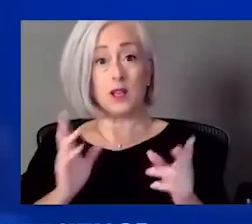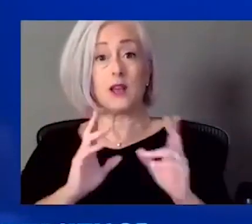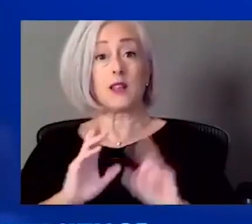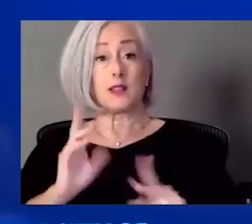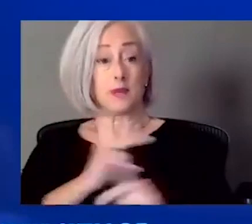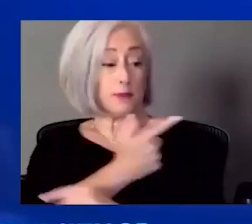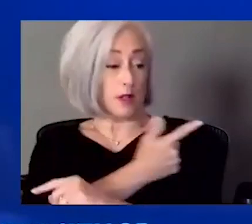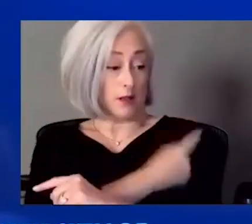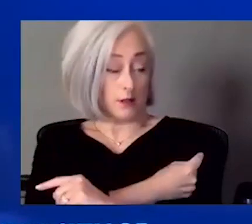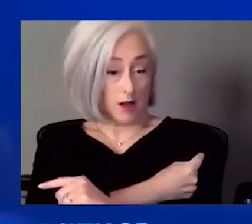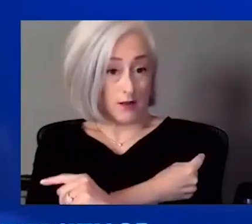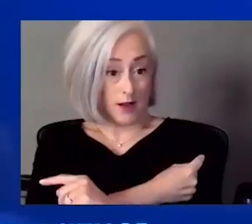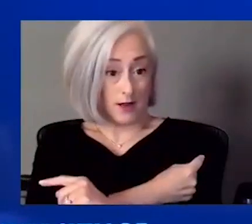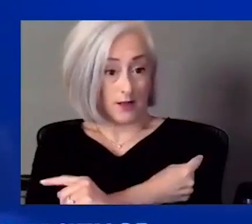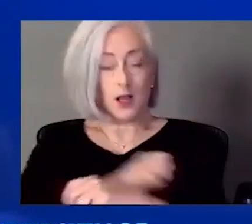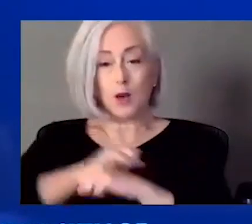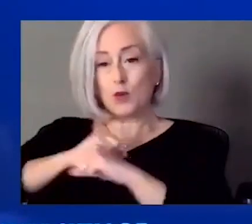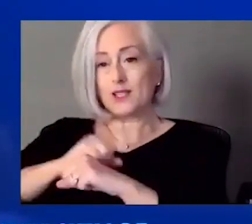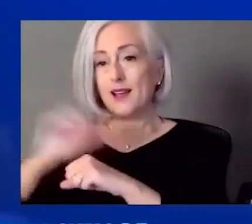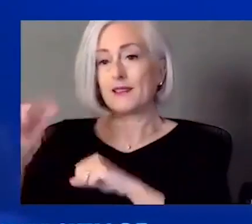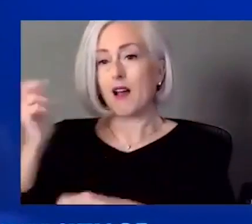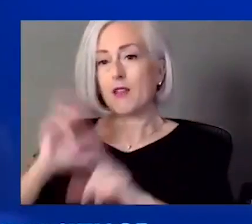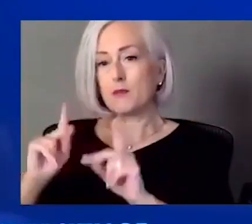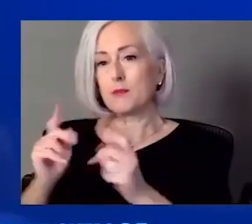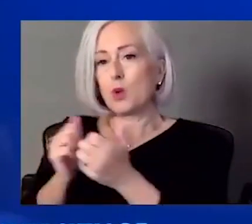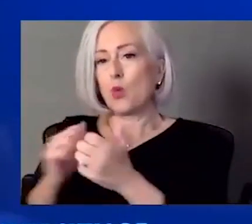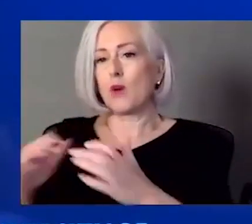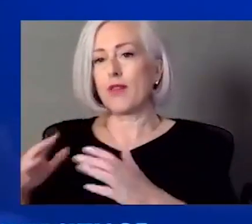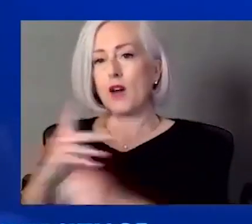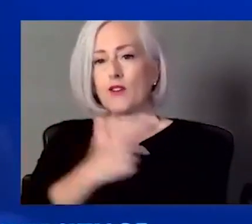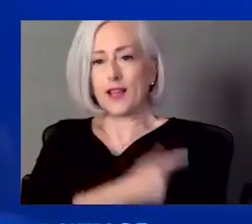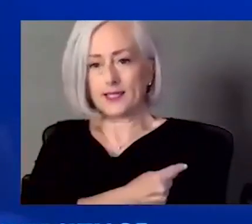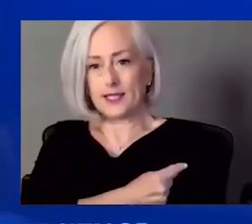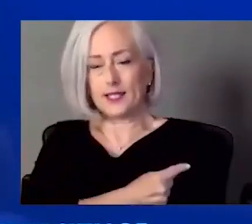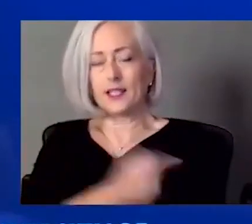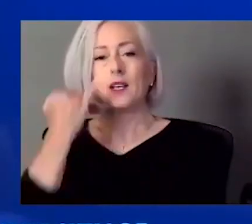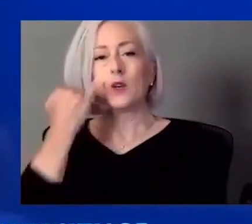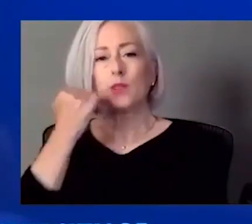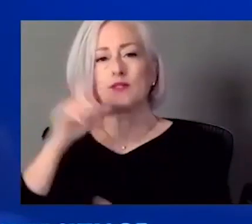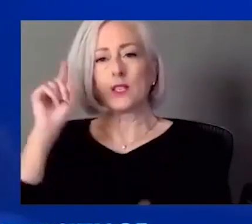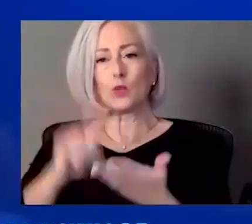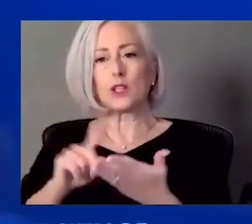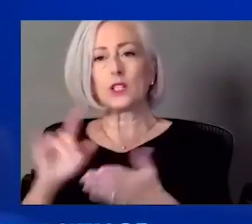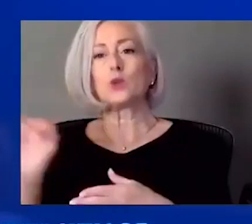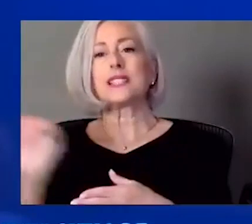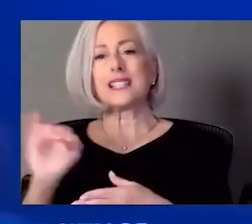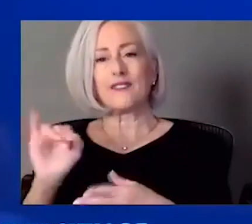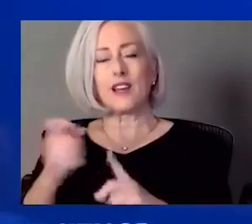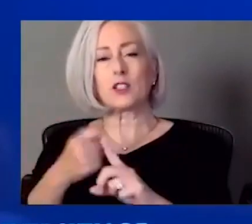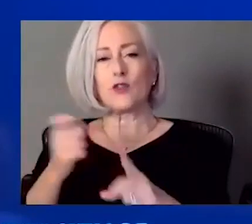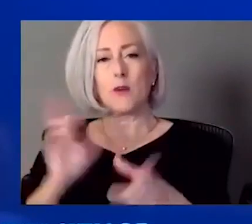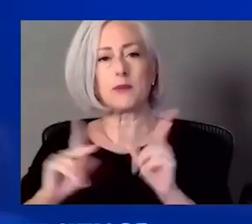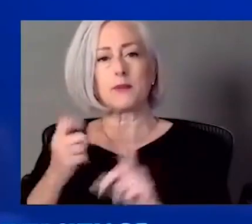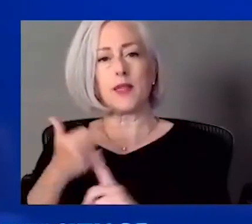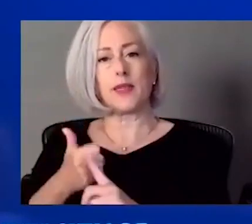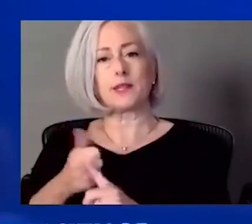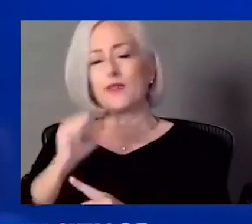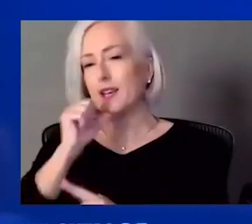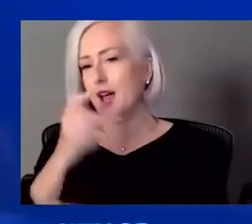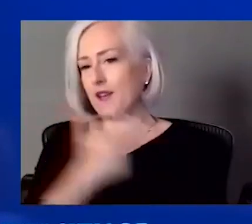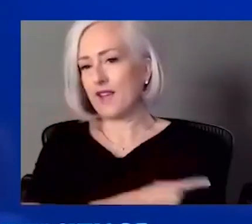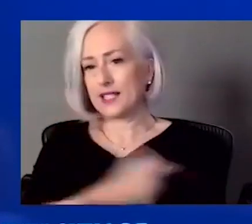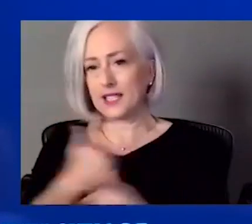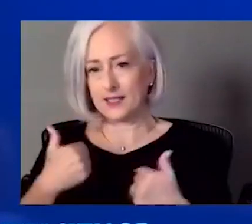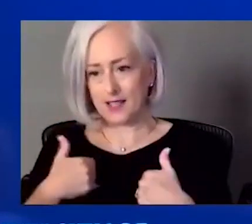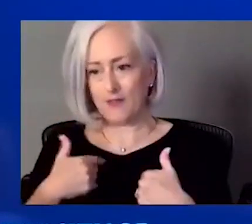in the households. And we've even seen a reduction of infection in those people who aren't vaccinated in households. But of course, if you're going out to big